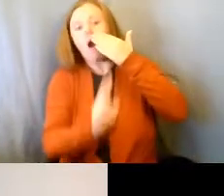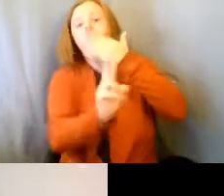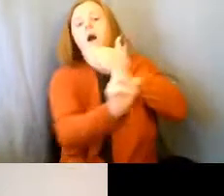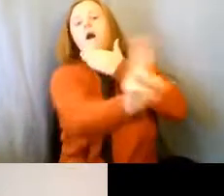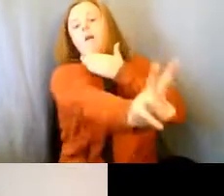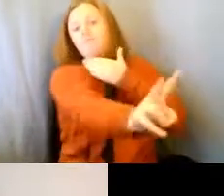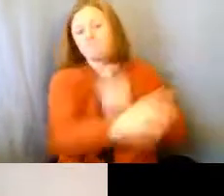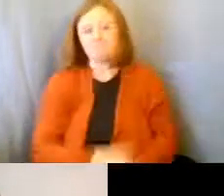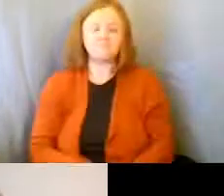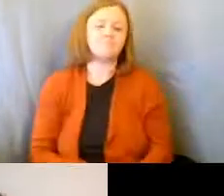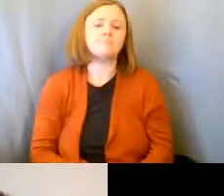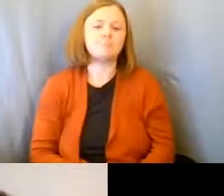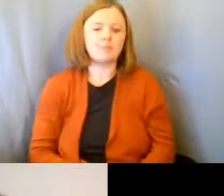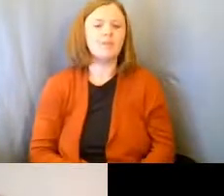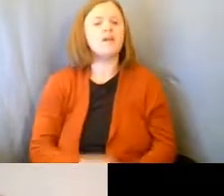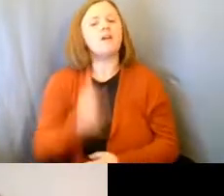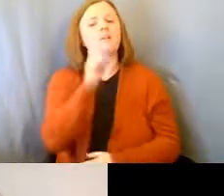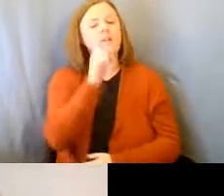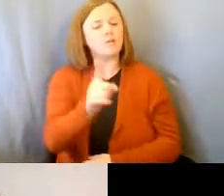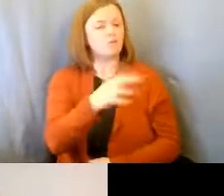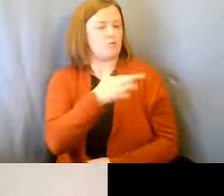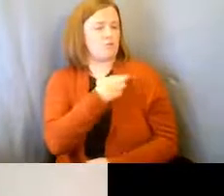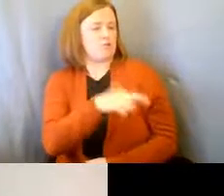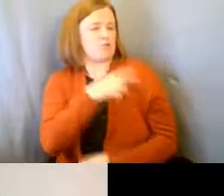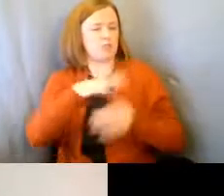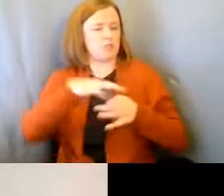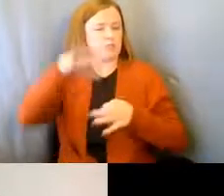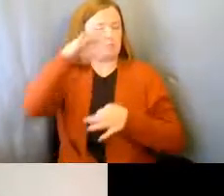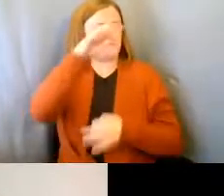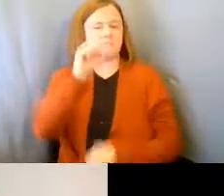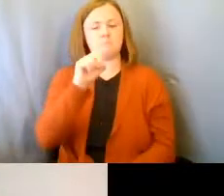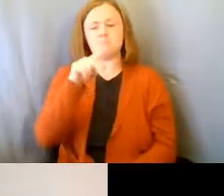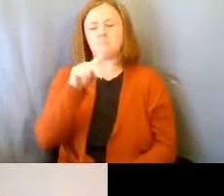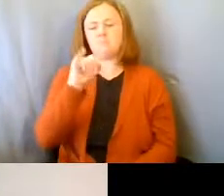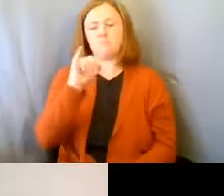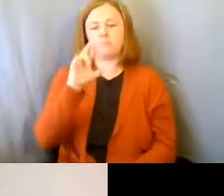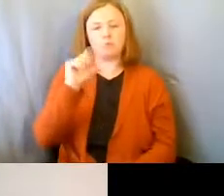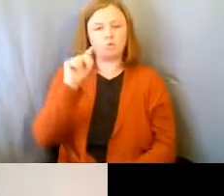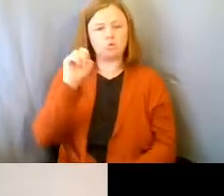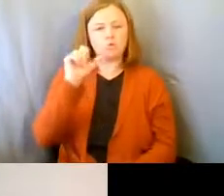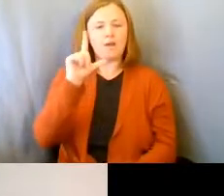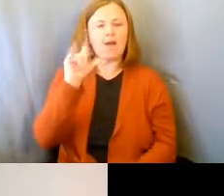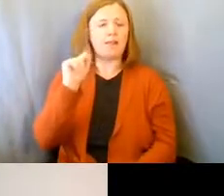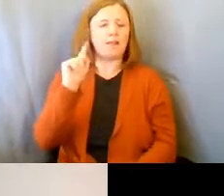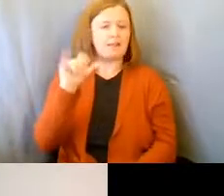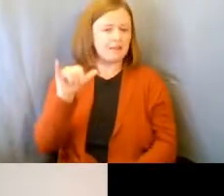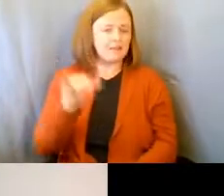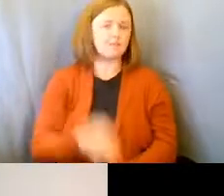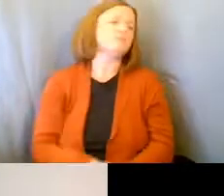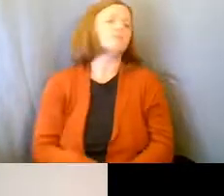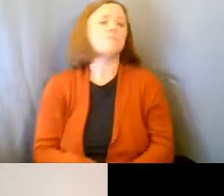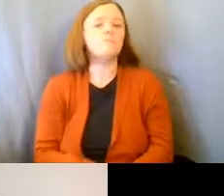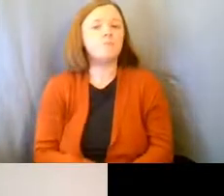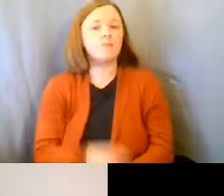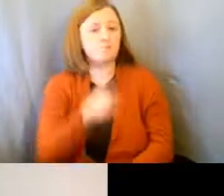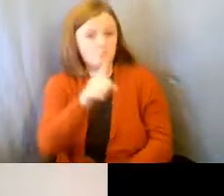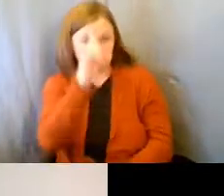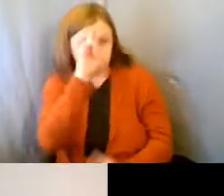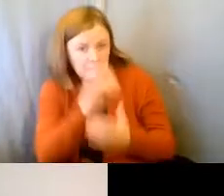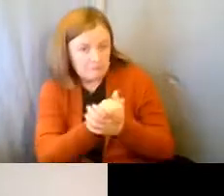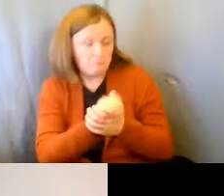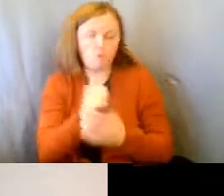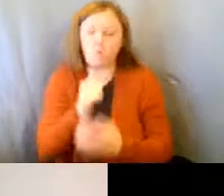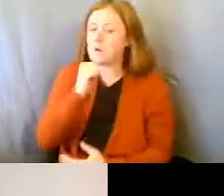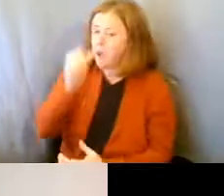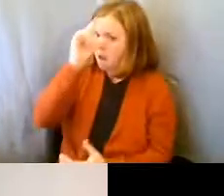and then spirituality, this really is about whether you are a believer or a